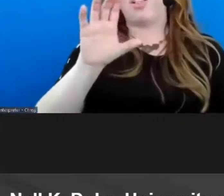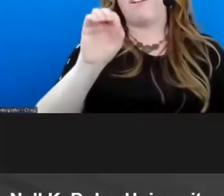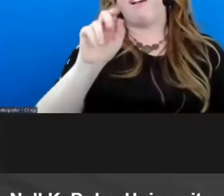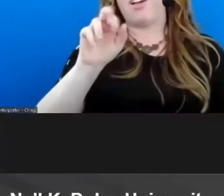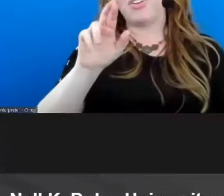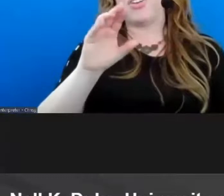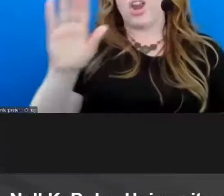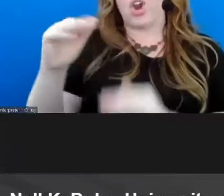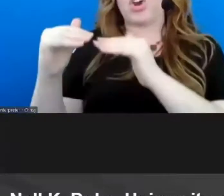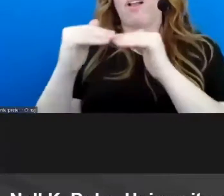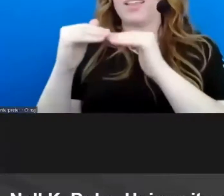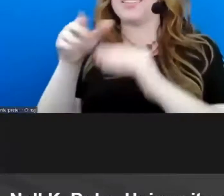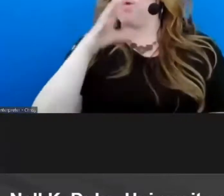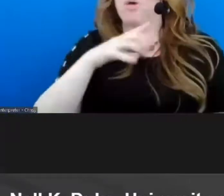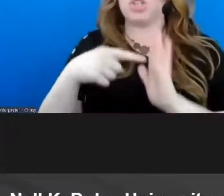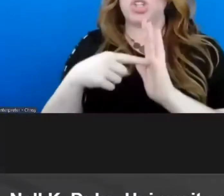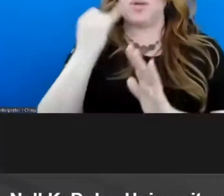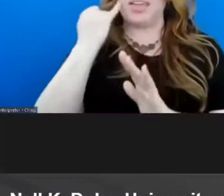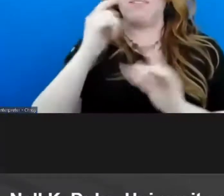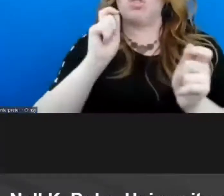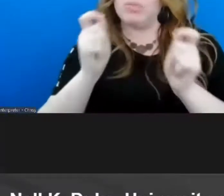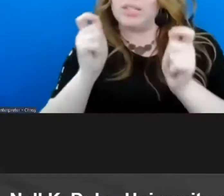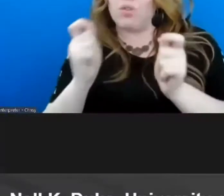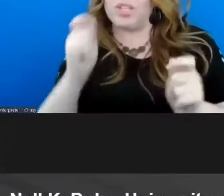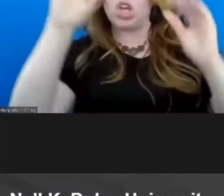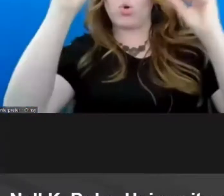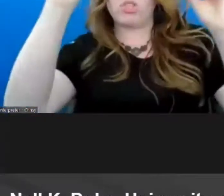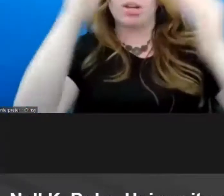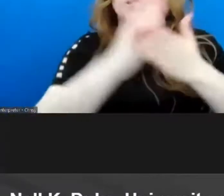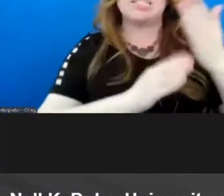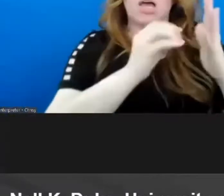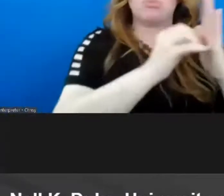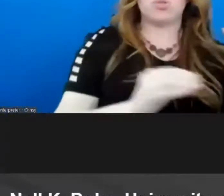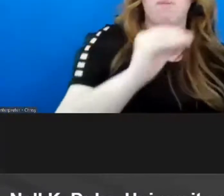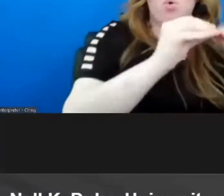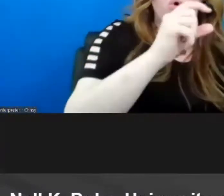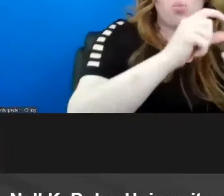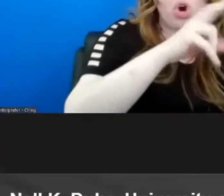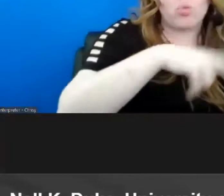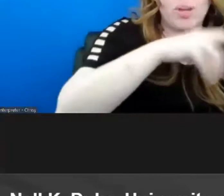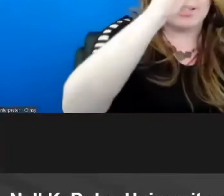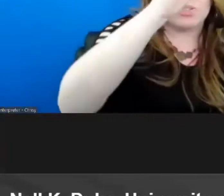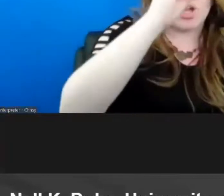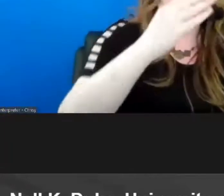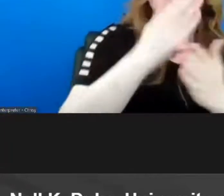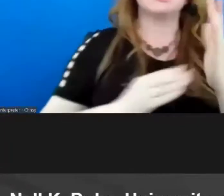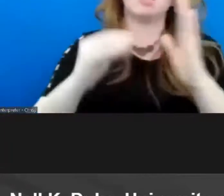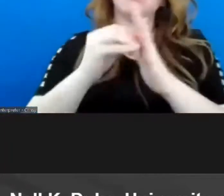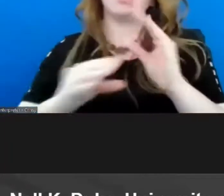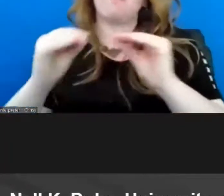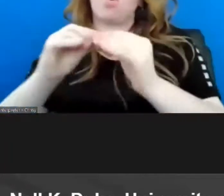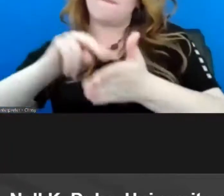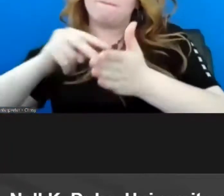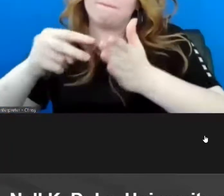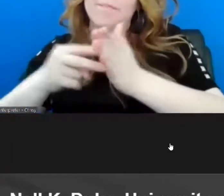really showed that if you differentiate instruction so some kids are getting more word reading instruction and some kids are getting more meaning construction